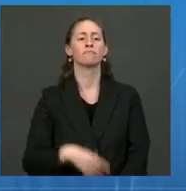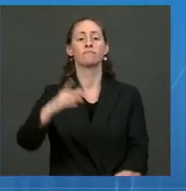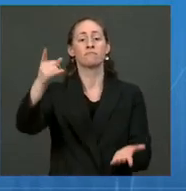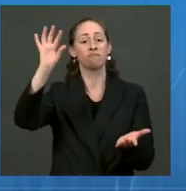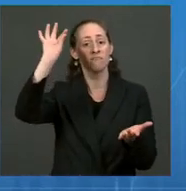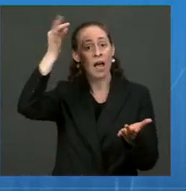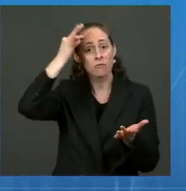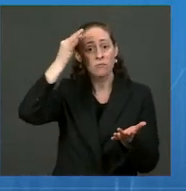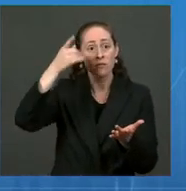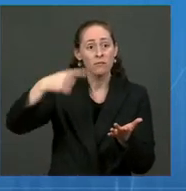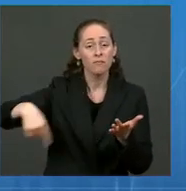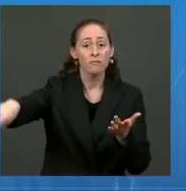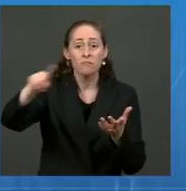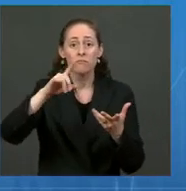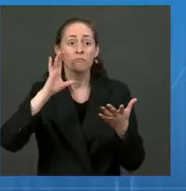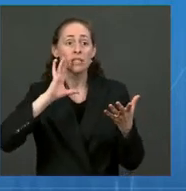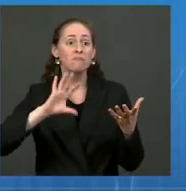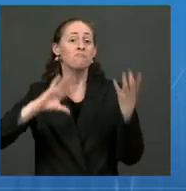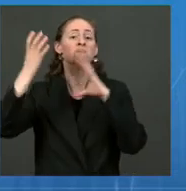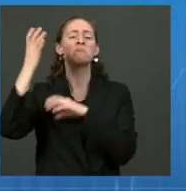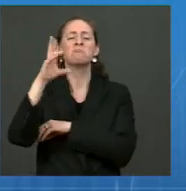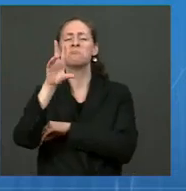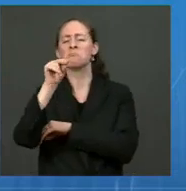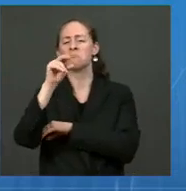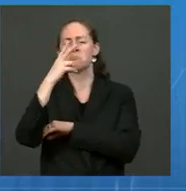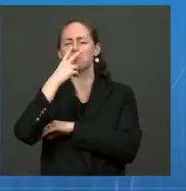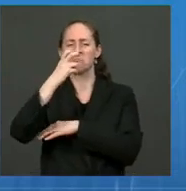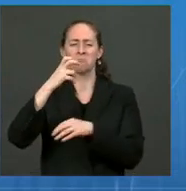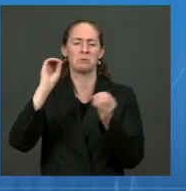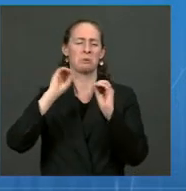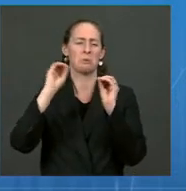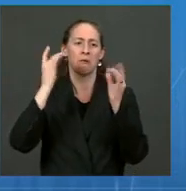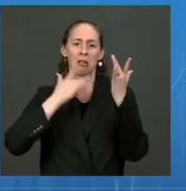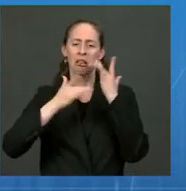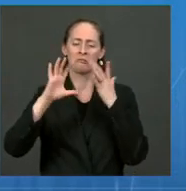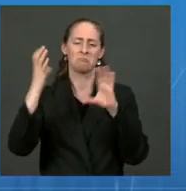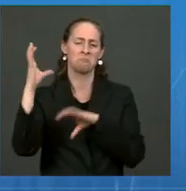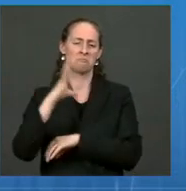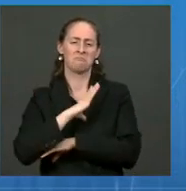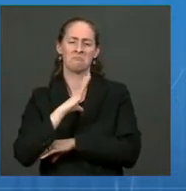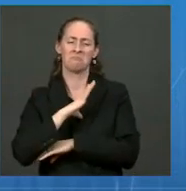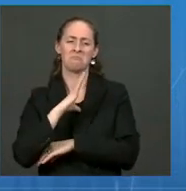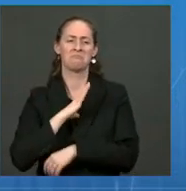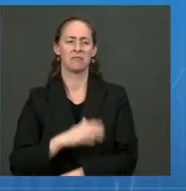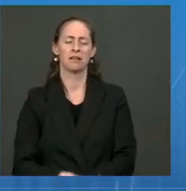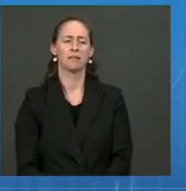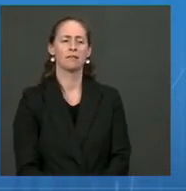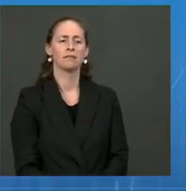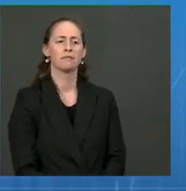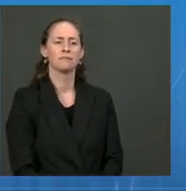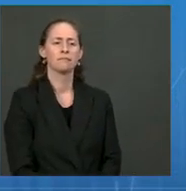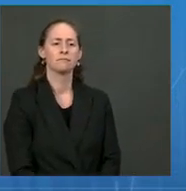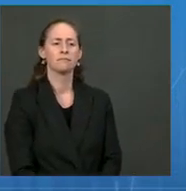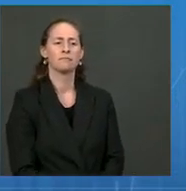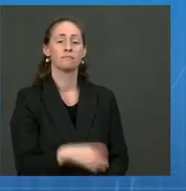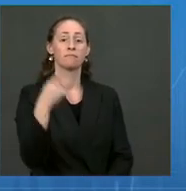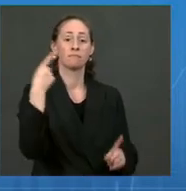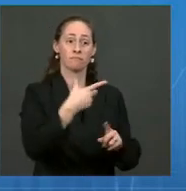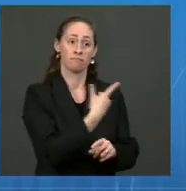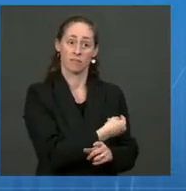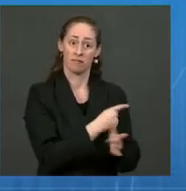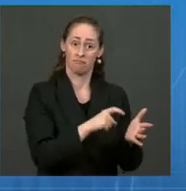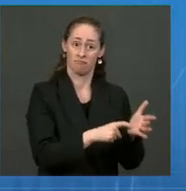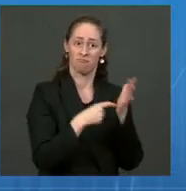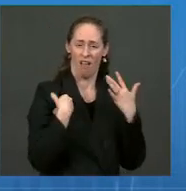disruption. And, you I think the the first part of that is these vaccination requirements, as we've talked about before,